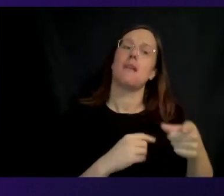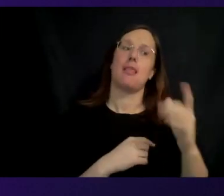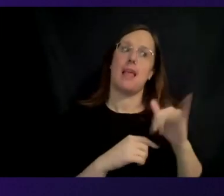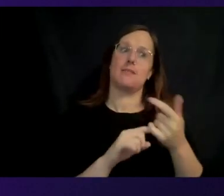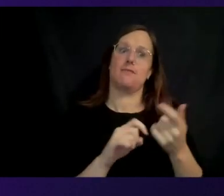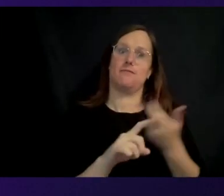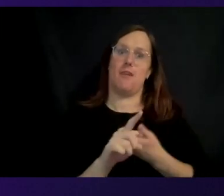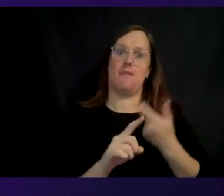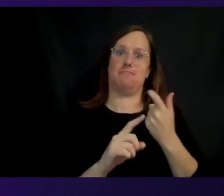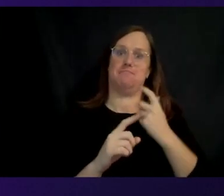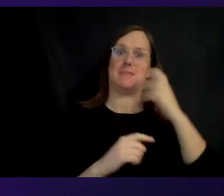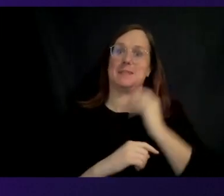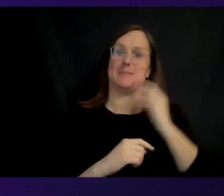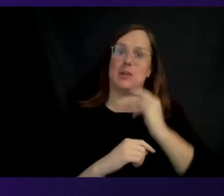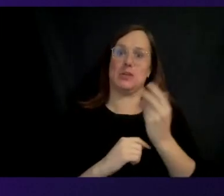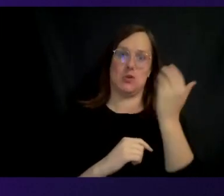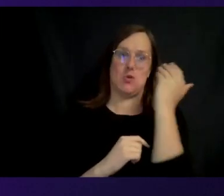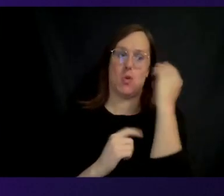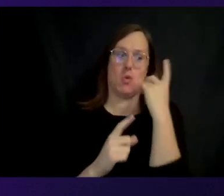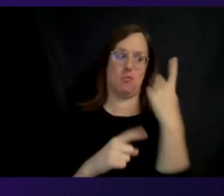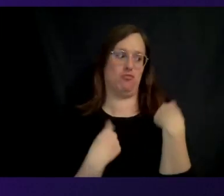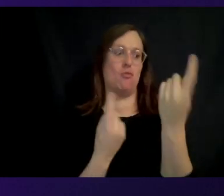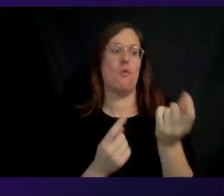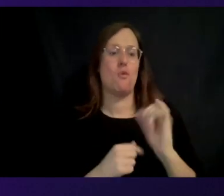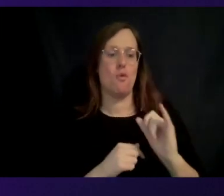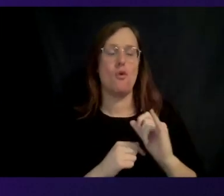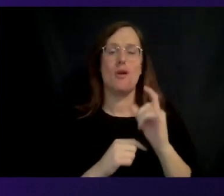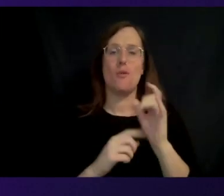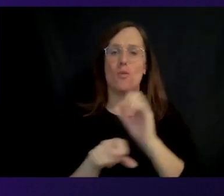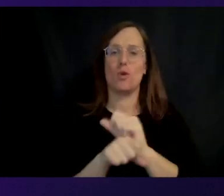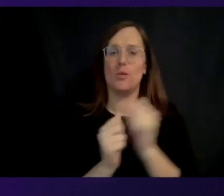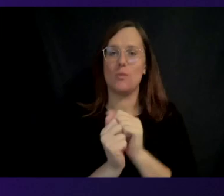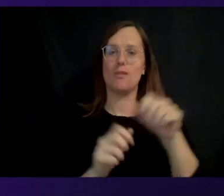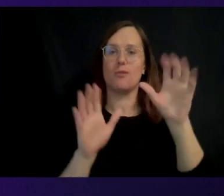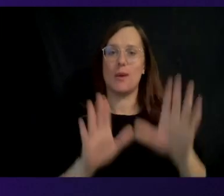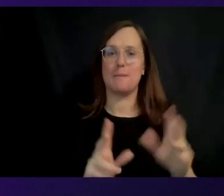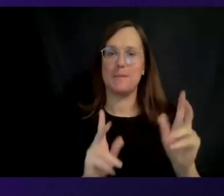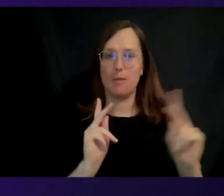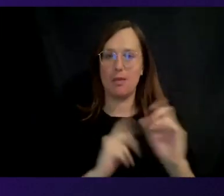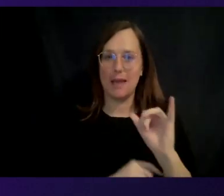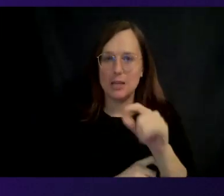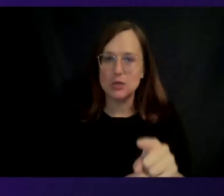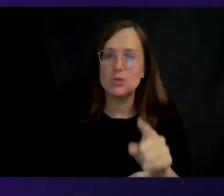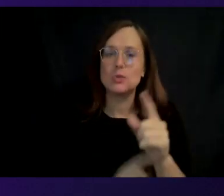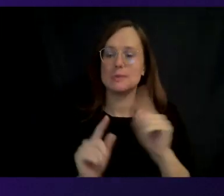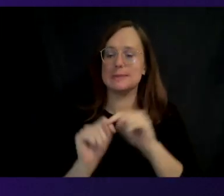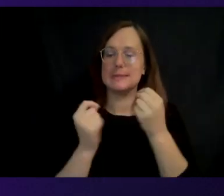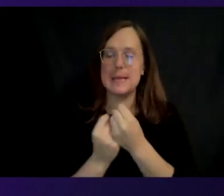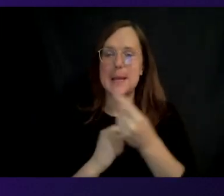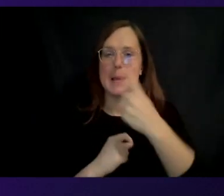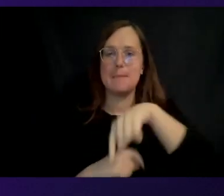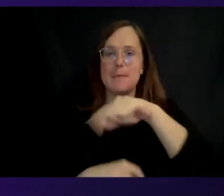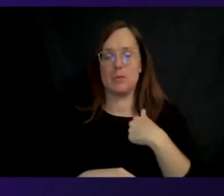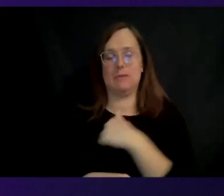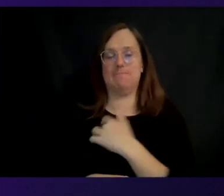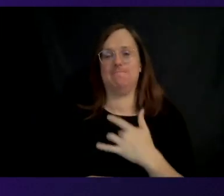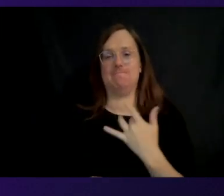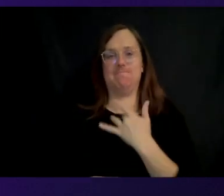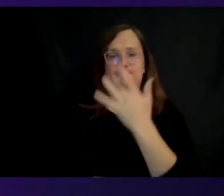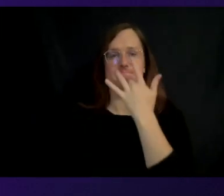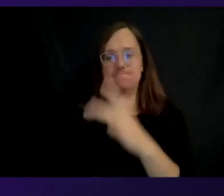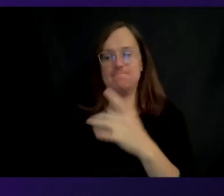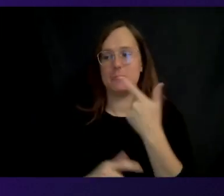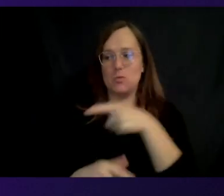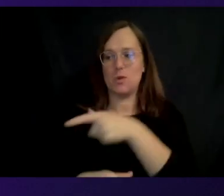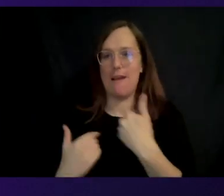it comes to working with great people like yourself and the team. And I feel super fortunate that we have that experience and know-how